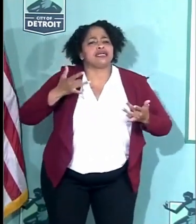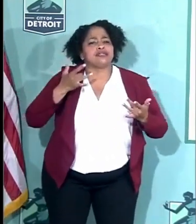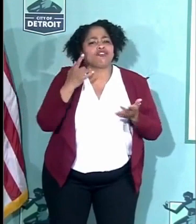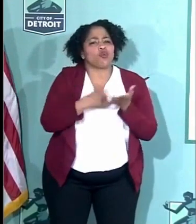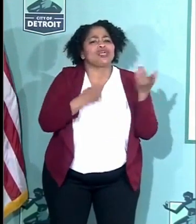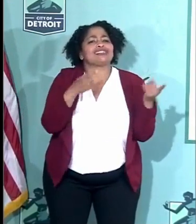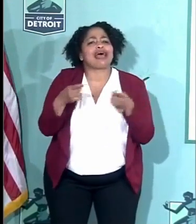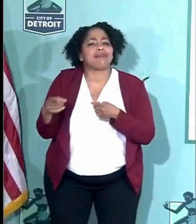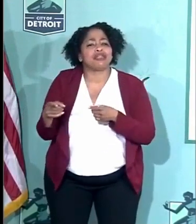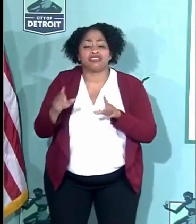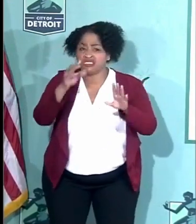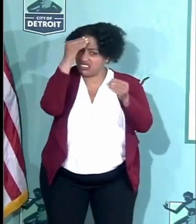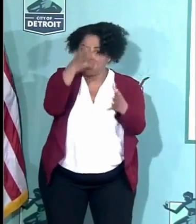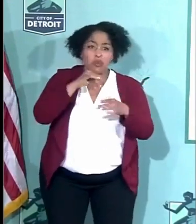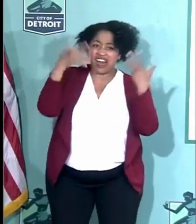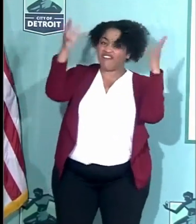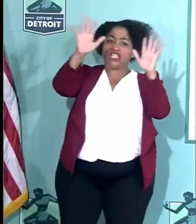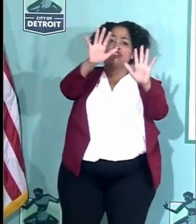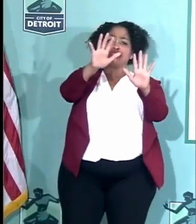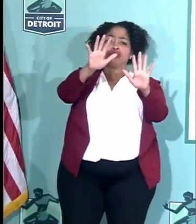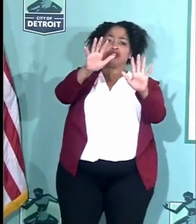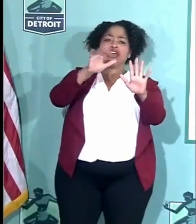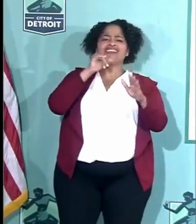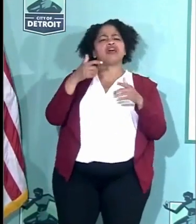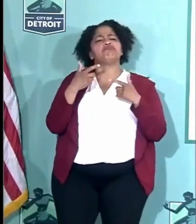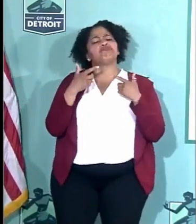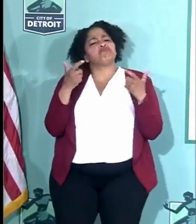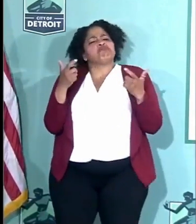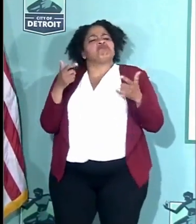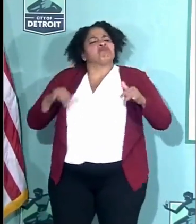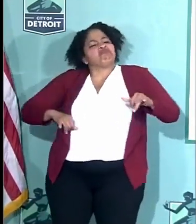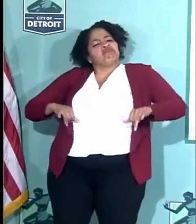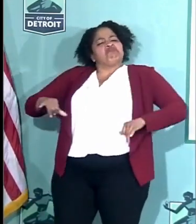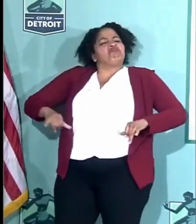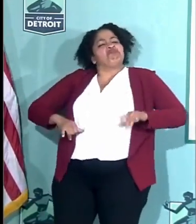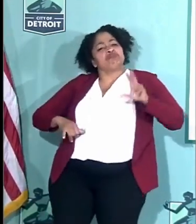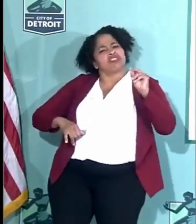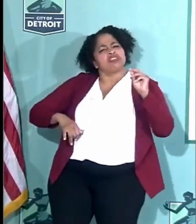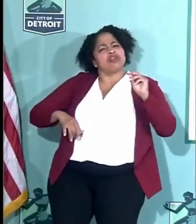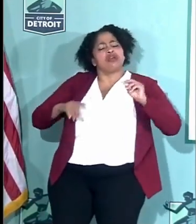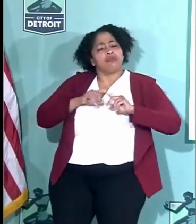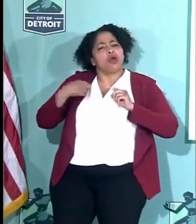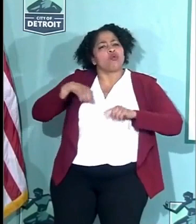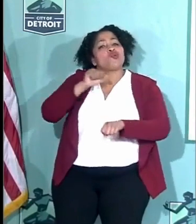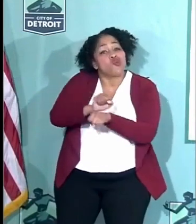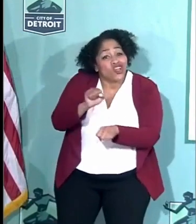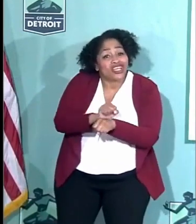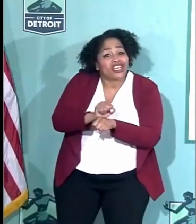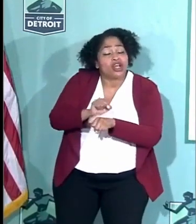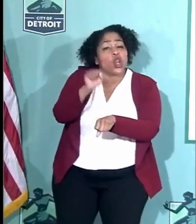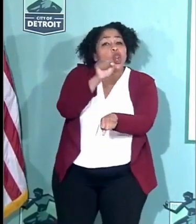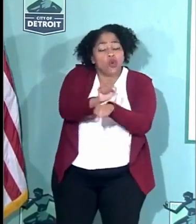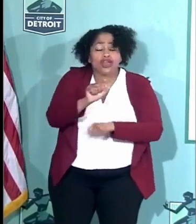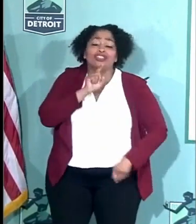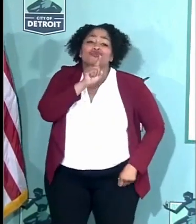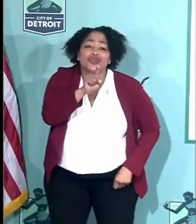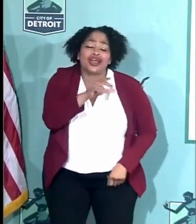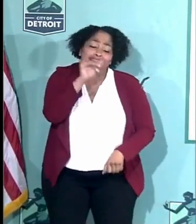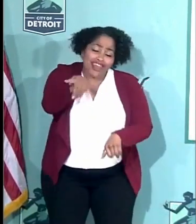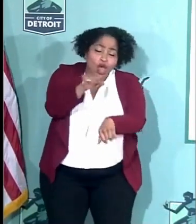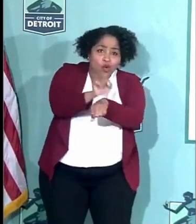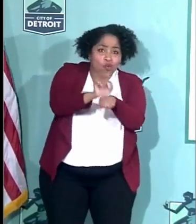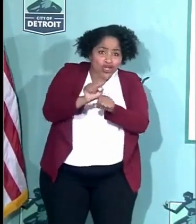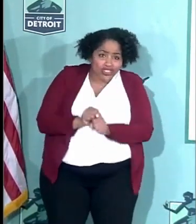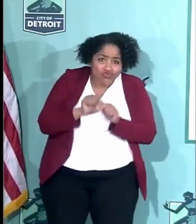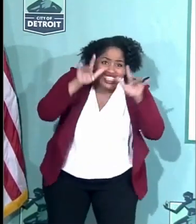we're not done, we're not, we're not bragging, but we are working, and the work is real, and it's reaching around the world, reaching definitely